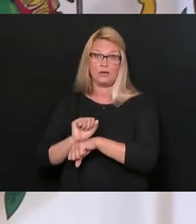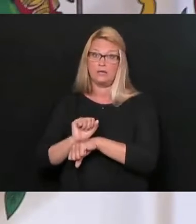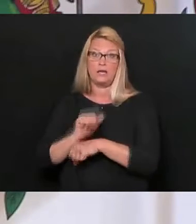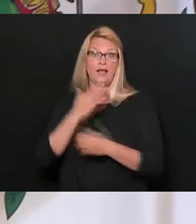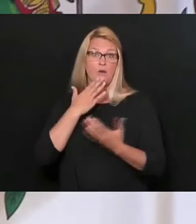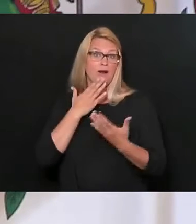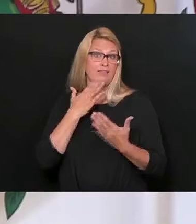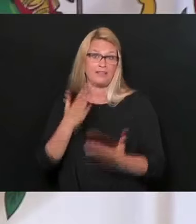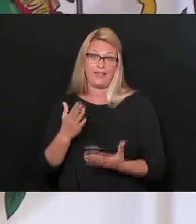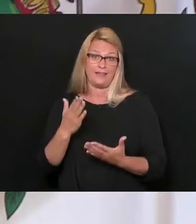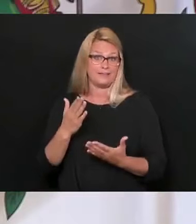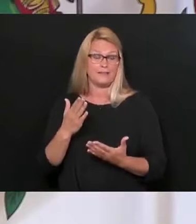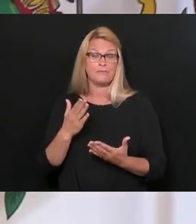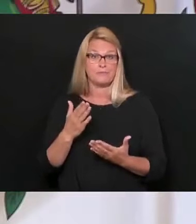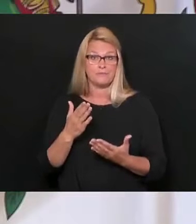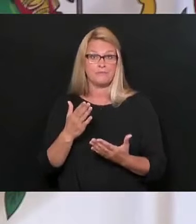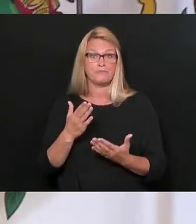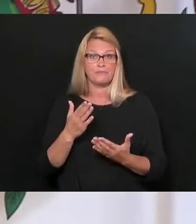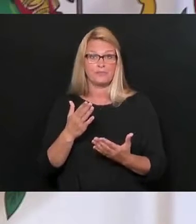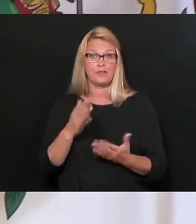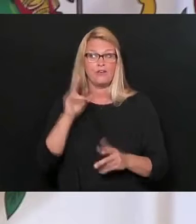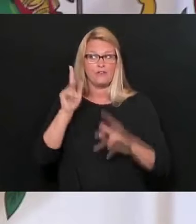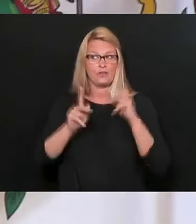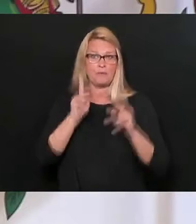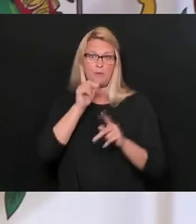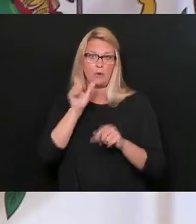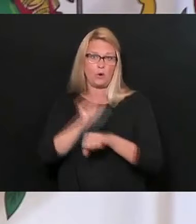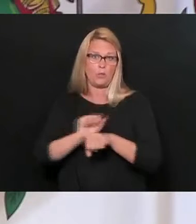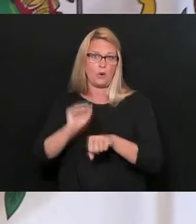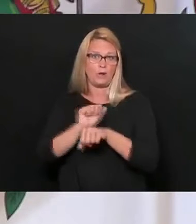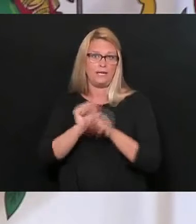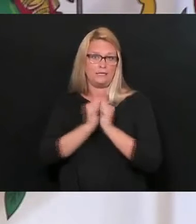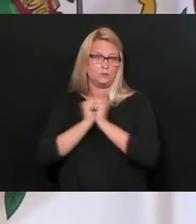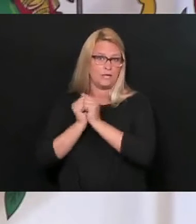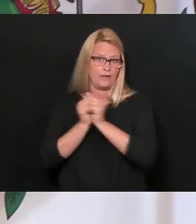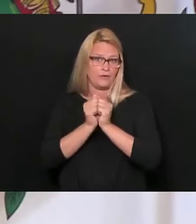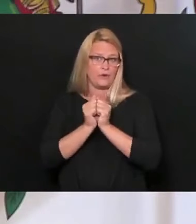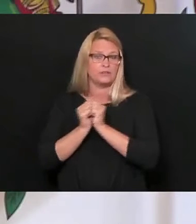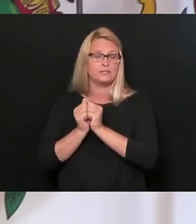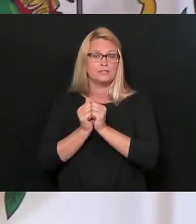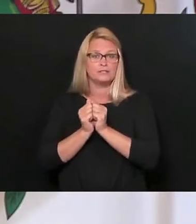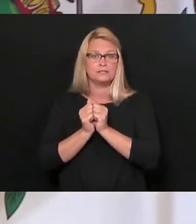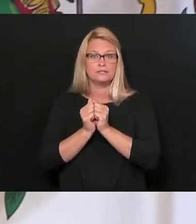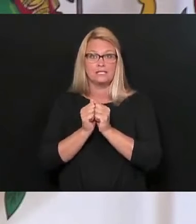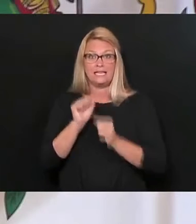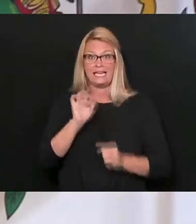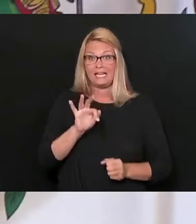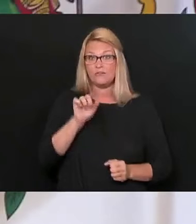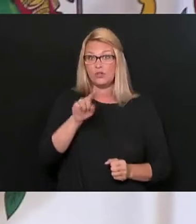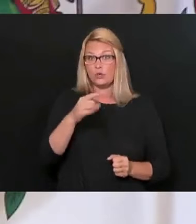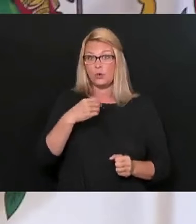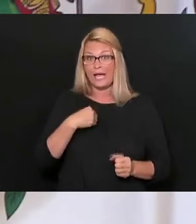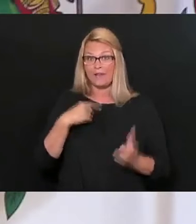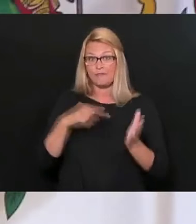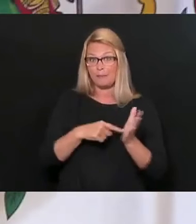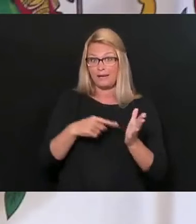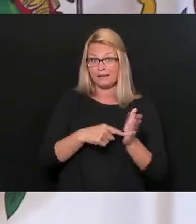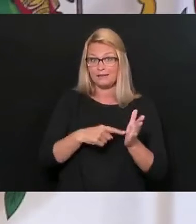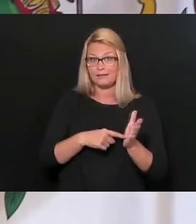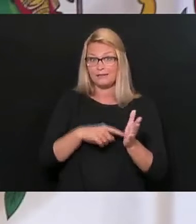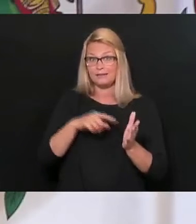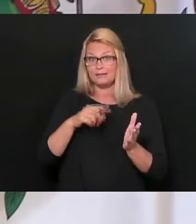thank all those that are that are connected to this and this effort. But the bottom line is if you have a utility bill,